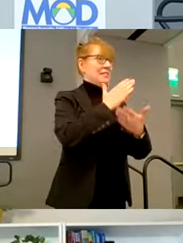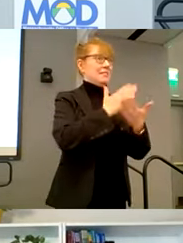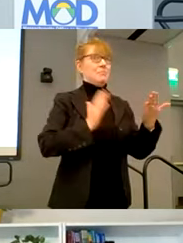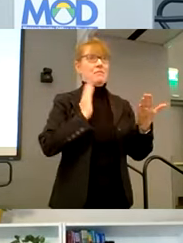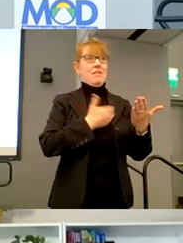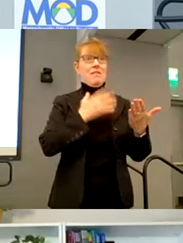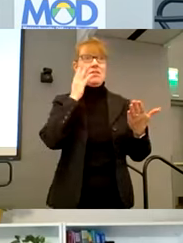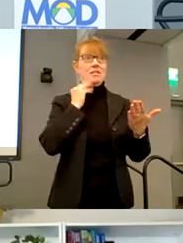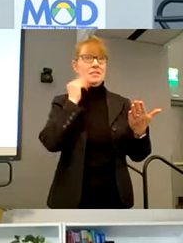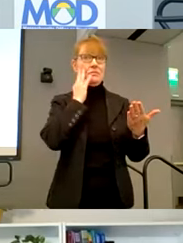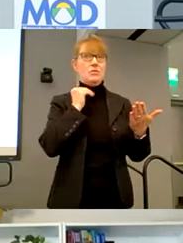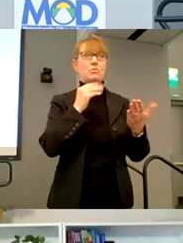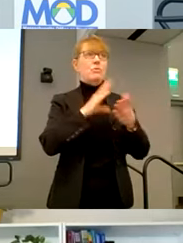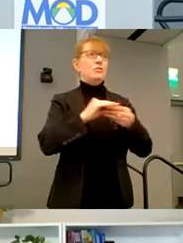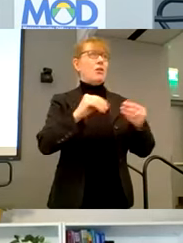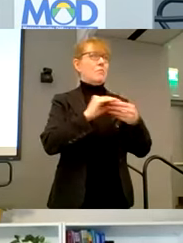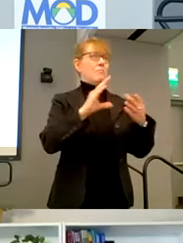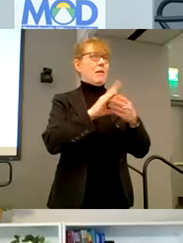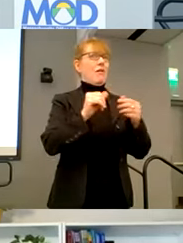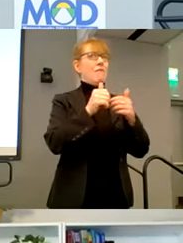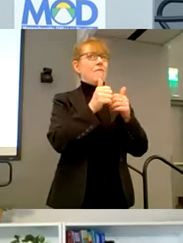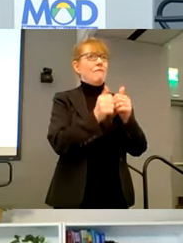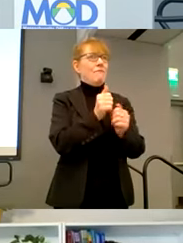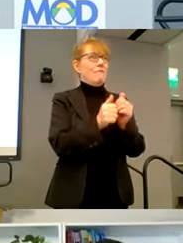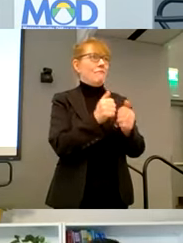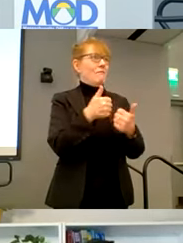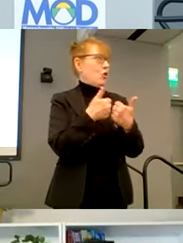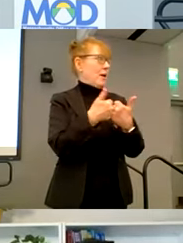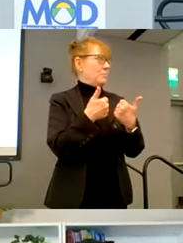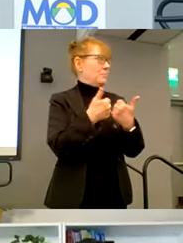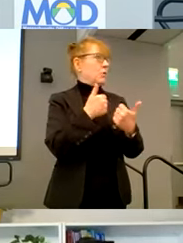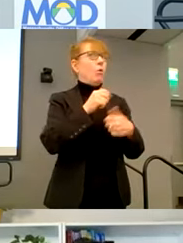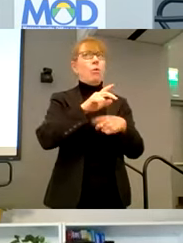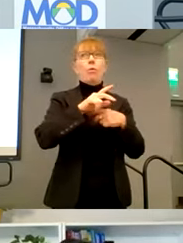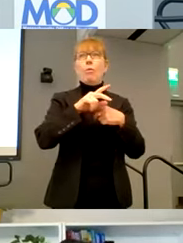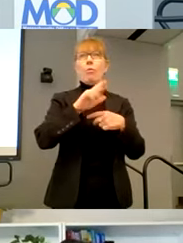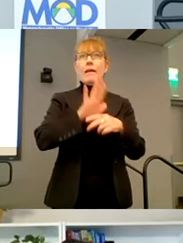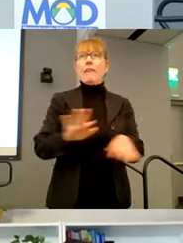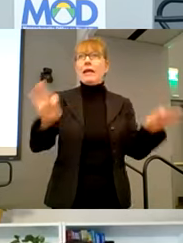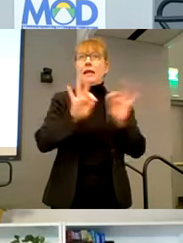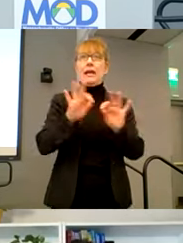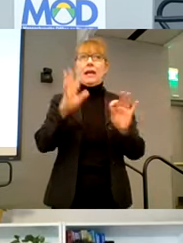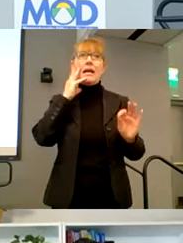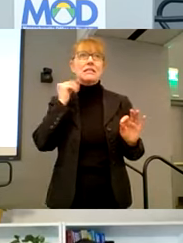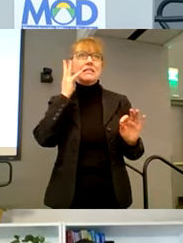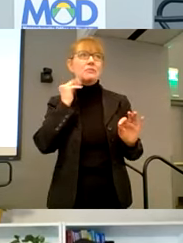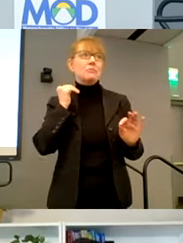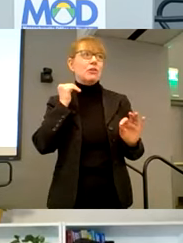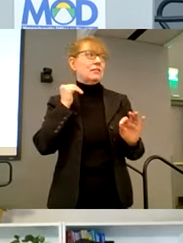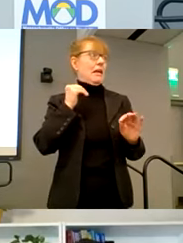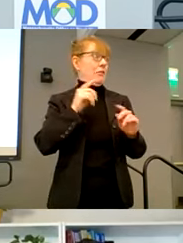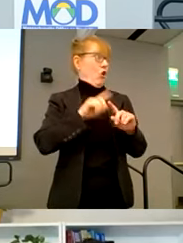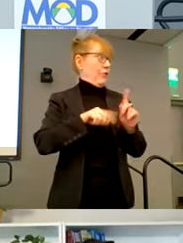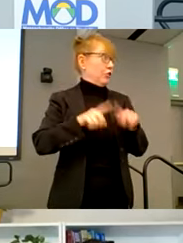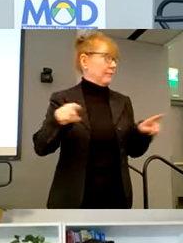um, when we talk about video games, uh, what are the, what are the key experiences that people are trying to have by playing video games? And are there any differences